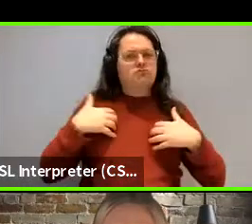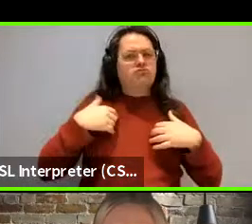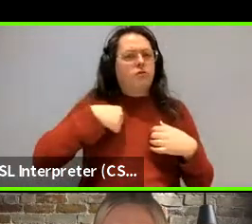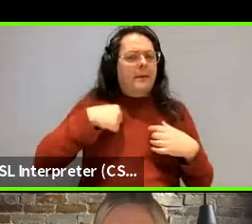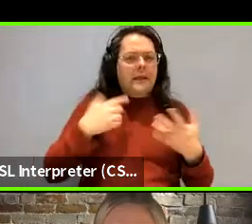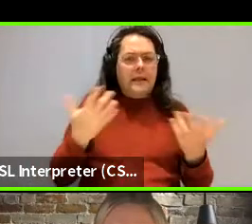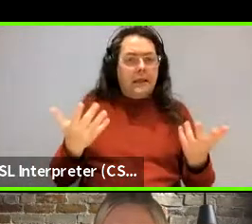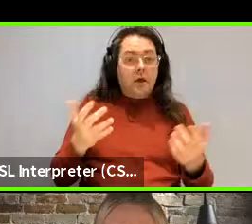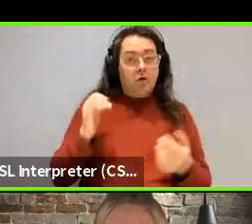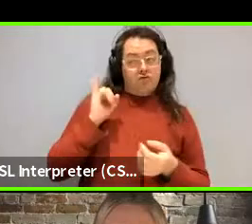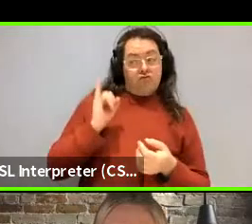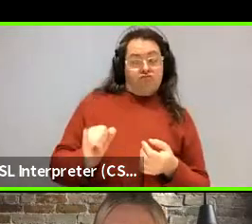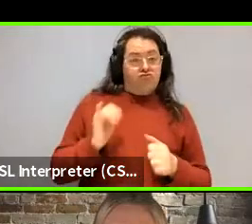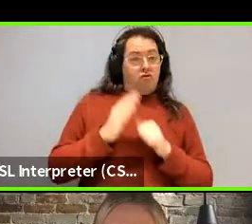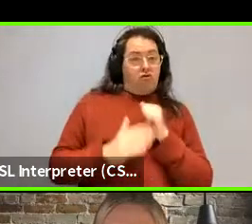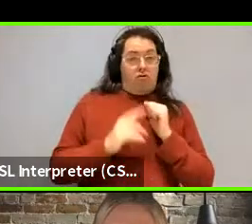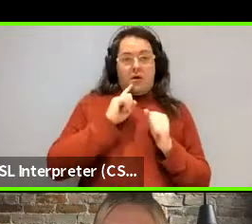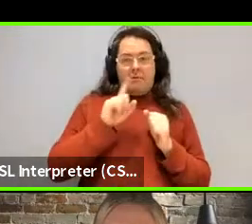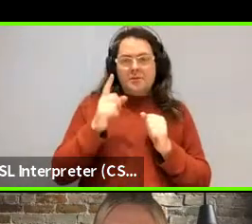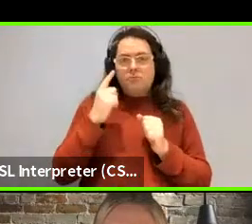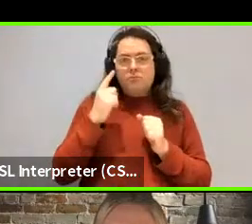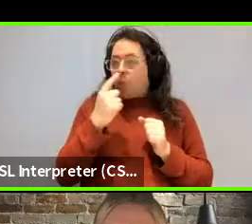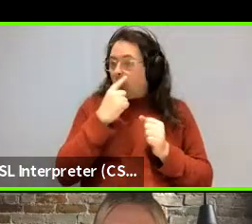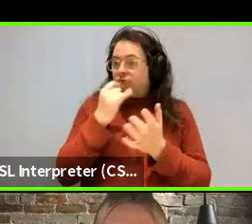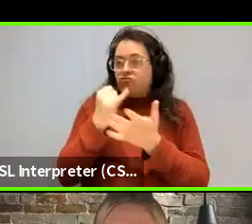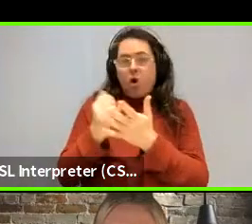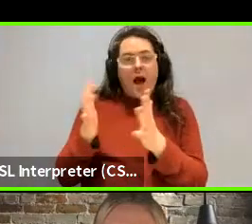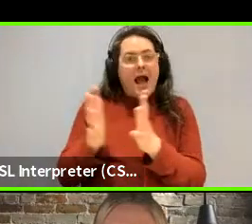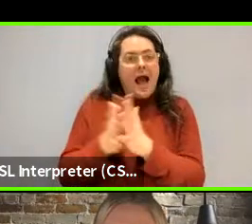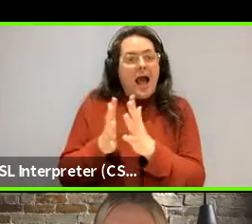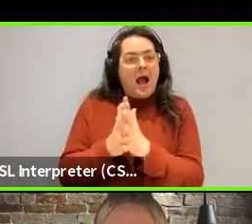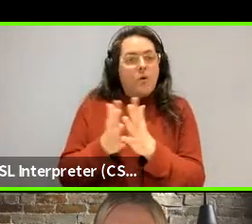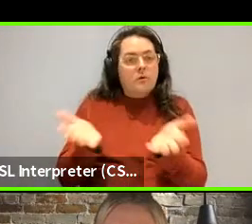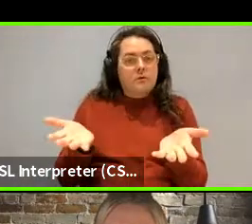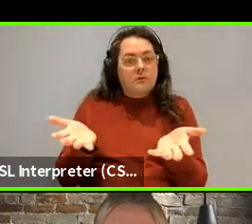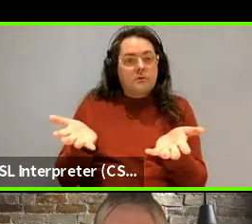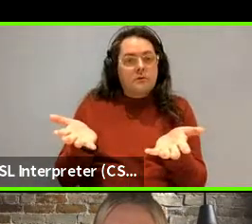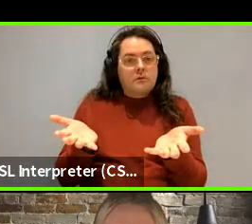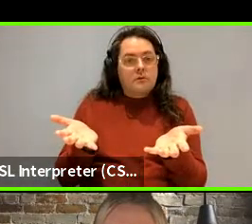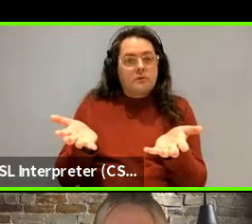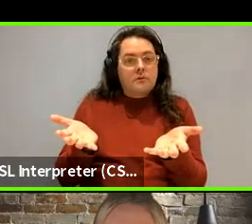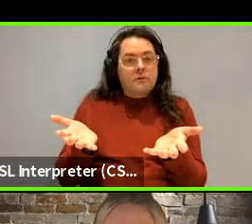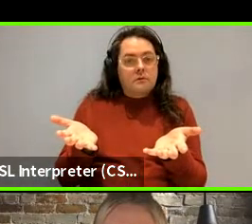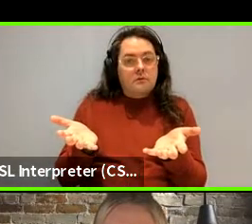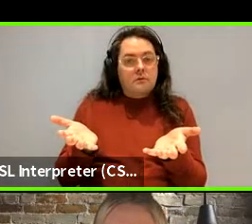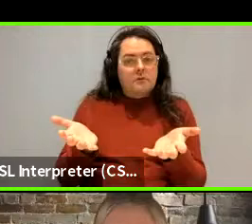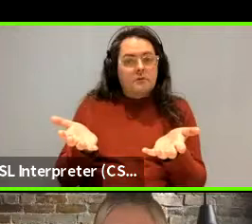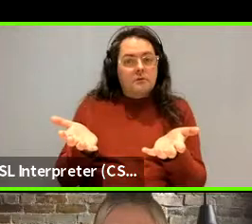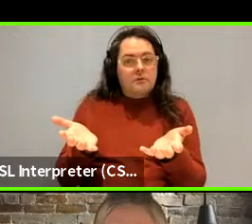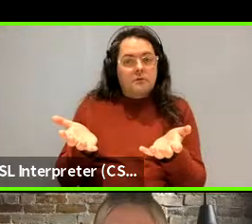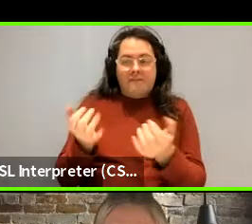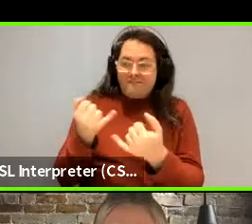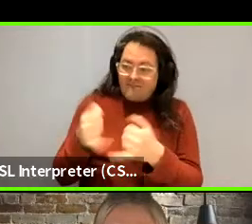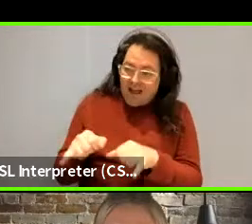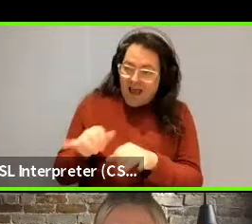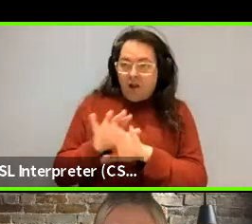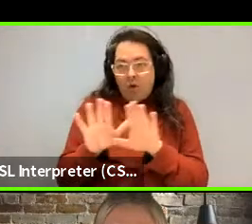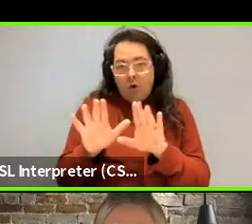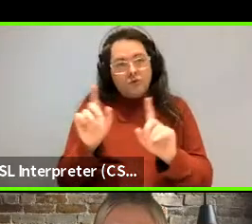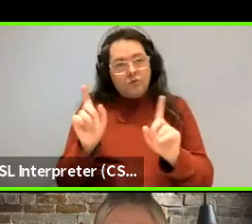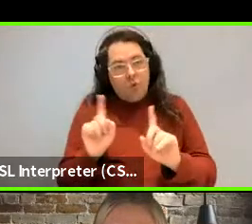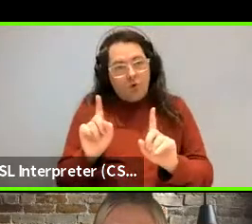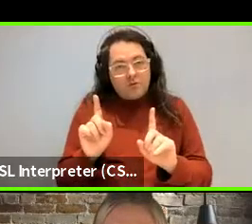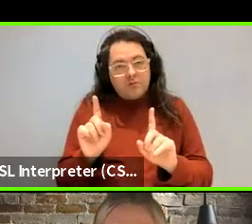Not that it's wrong. It's hard to prove it's wrong. Cause it was just one failed attempt and who's the Noah that actually failed. And we didn't publish it